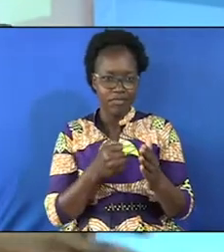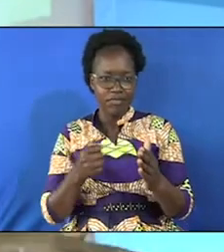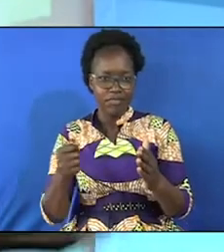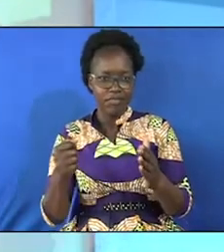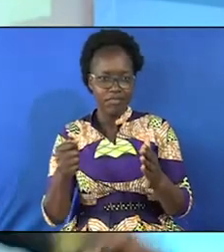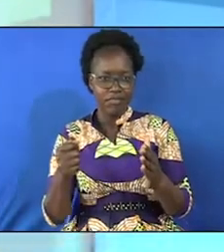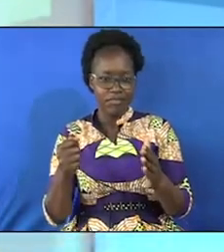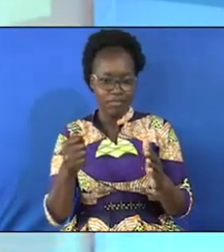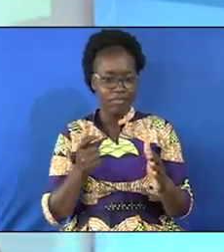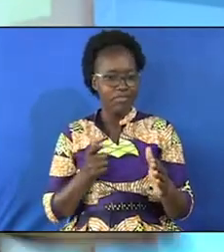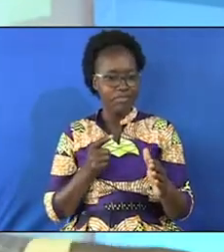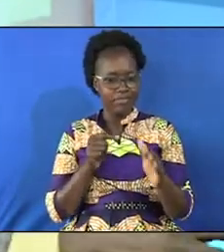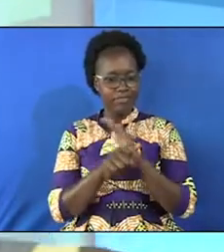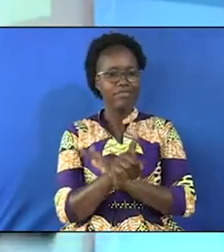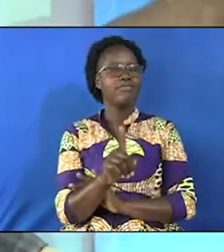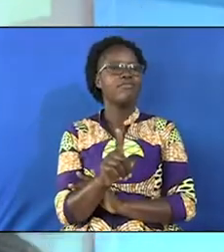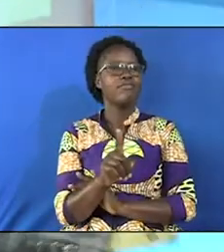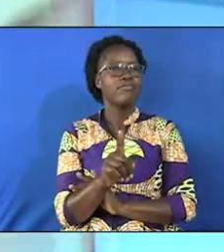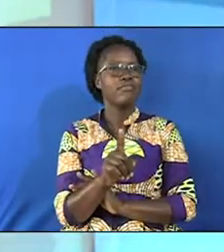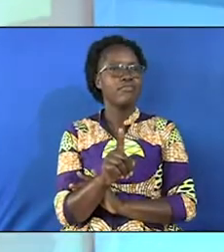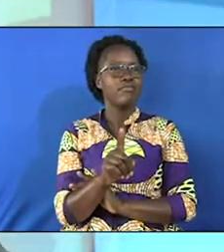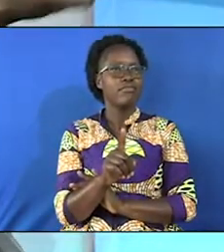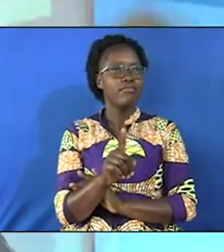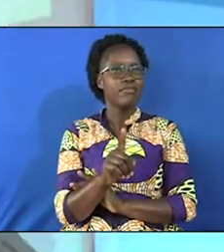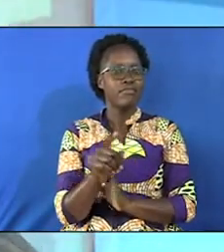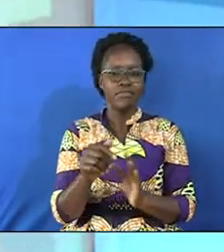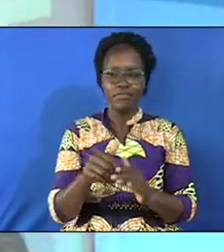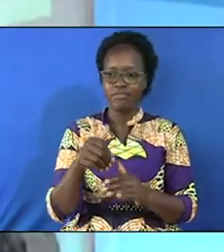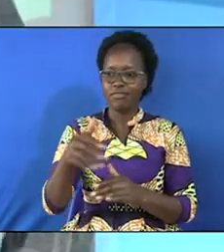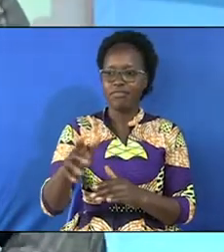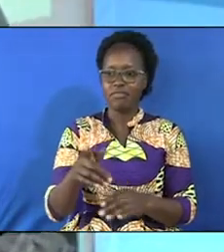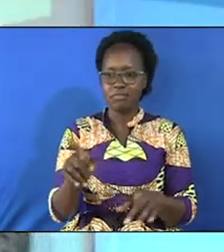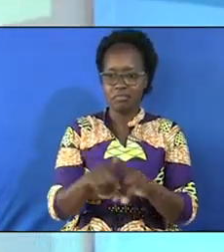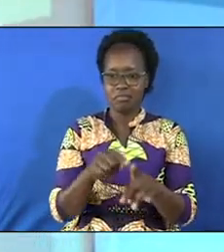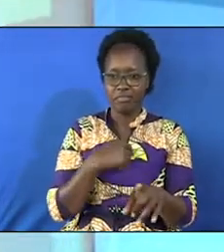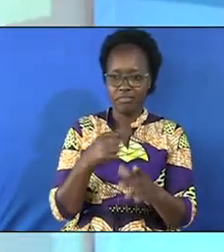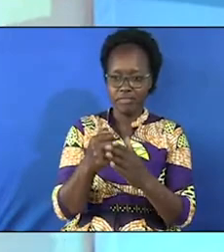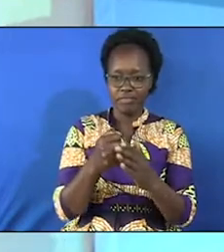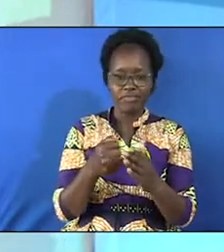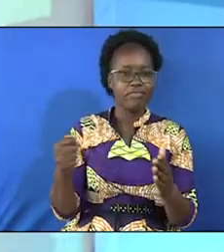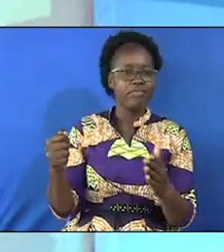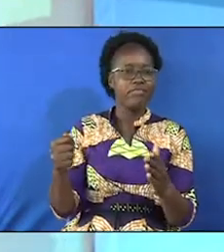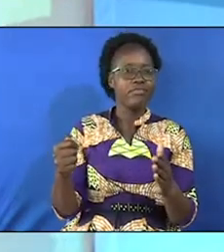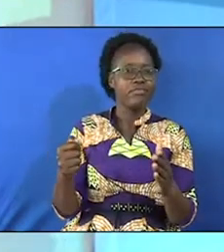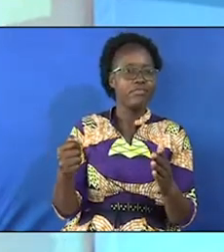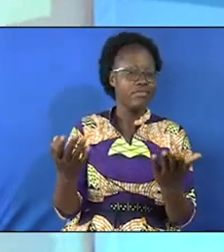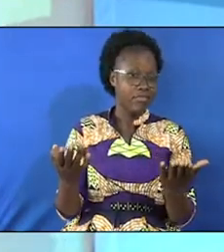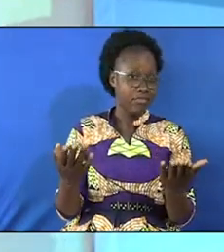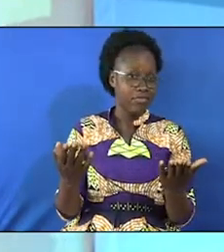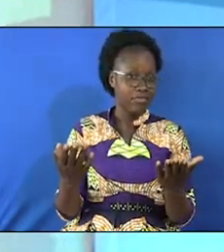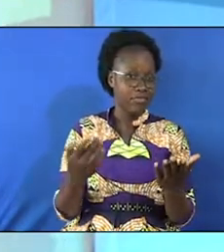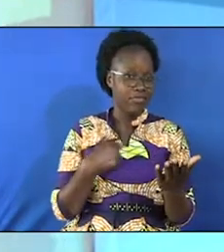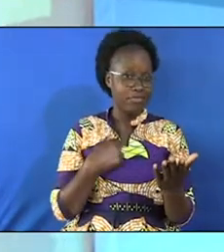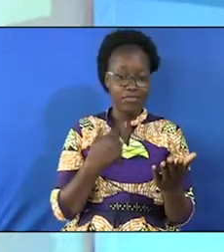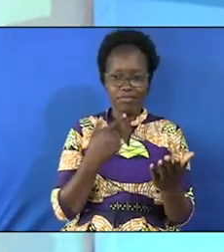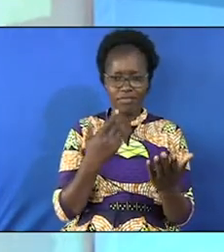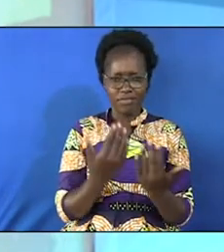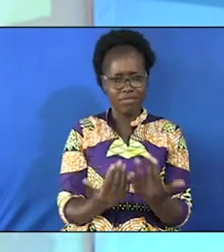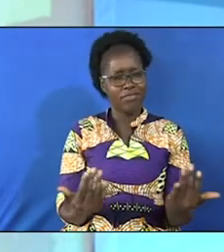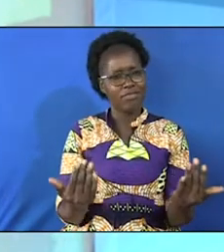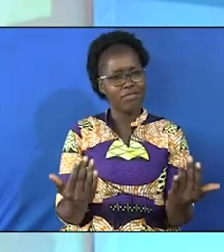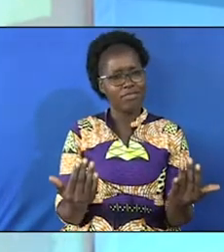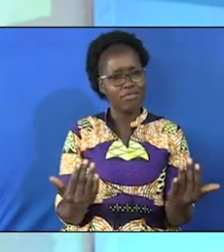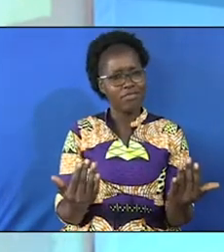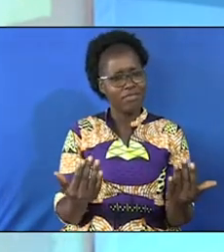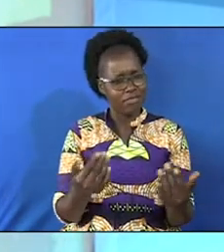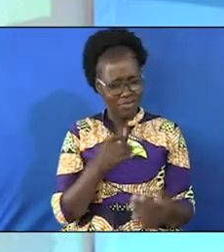for the lady she gets in when she's coming out I'm the one to open but I'm saying this lady is a potential